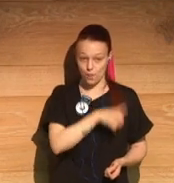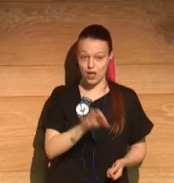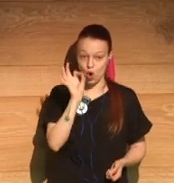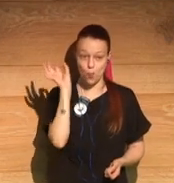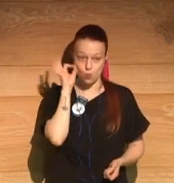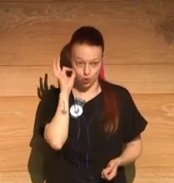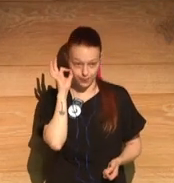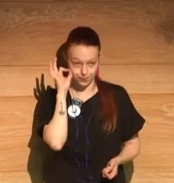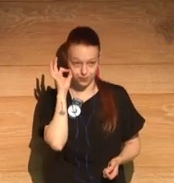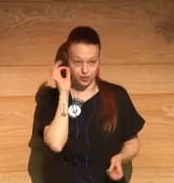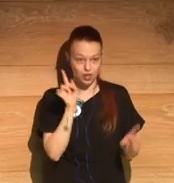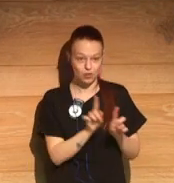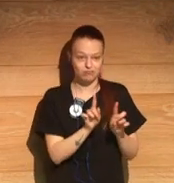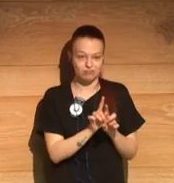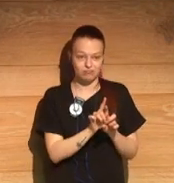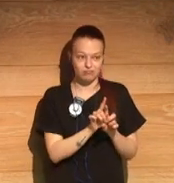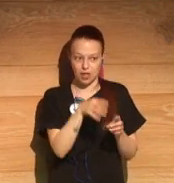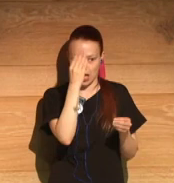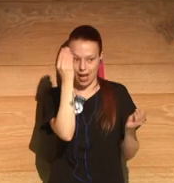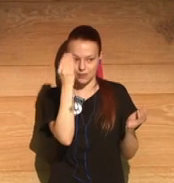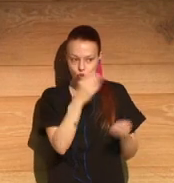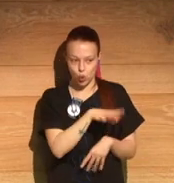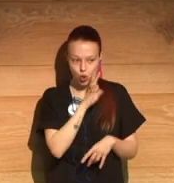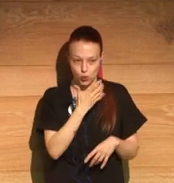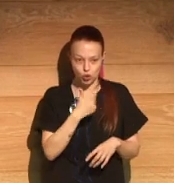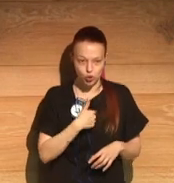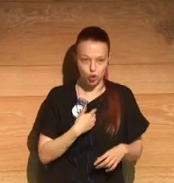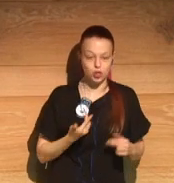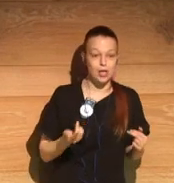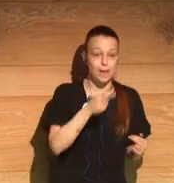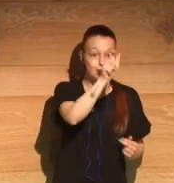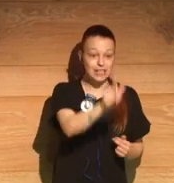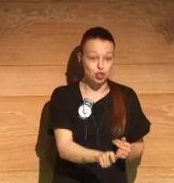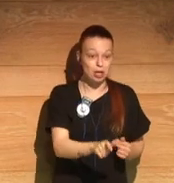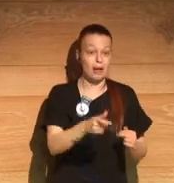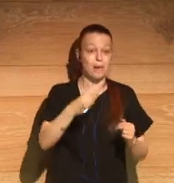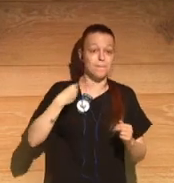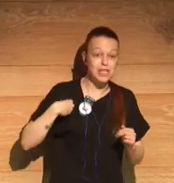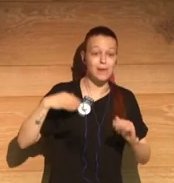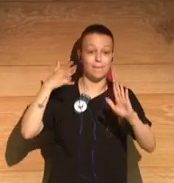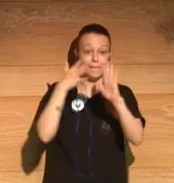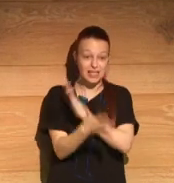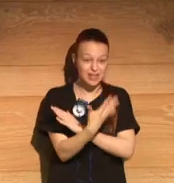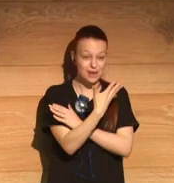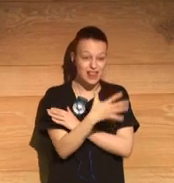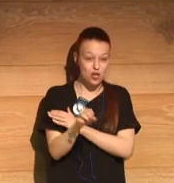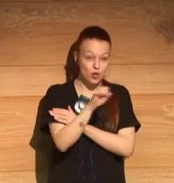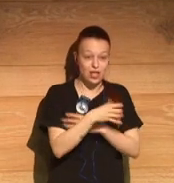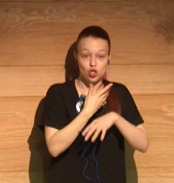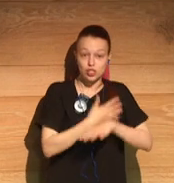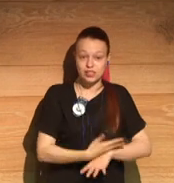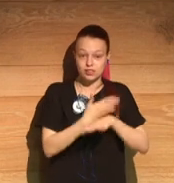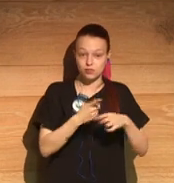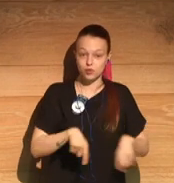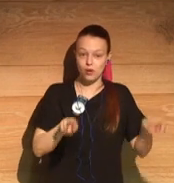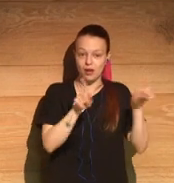I mean man or woman. There's no sense to be chained sexually to the same person for 50 or 60